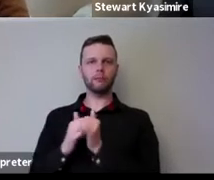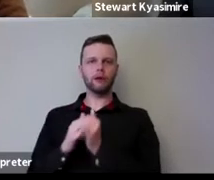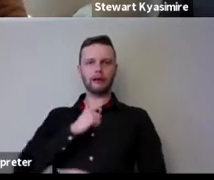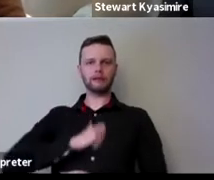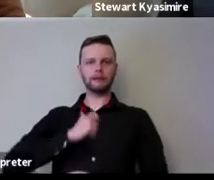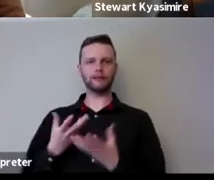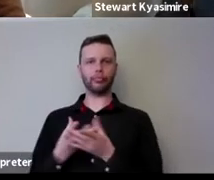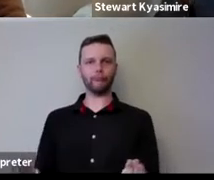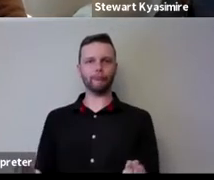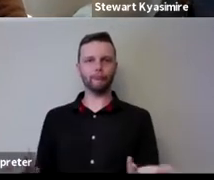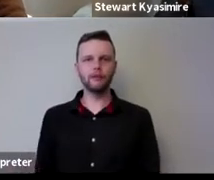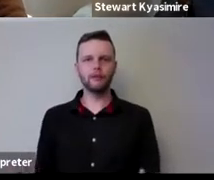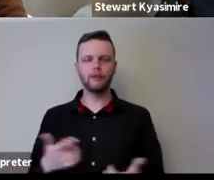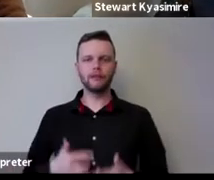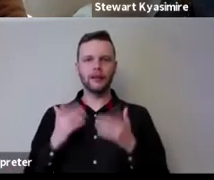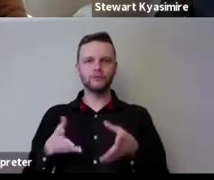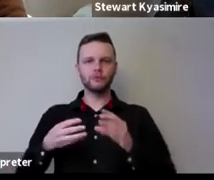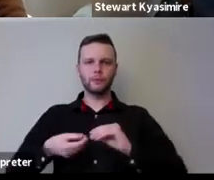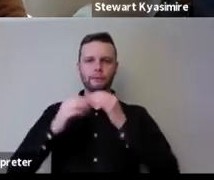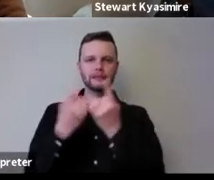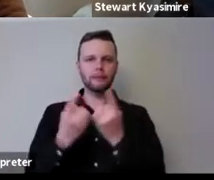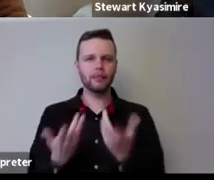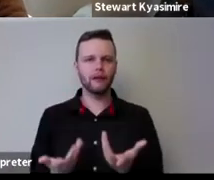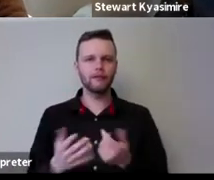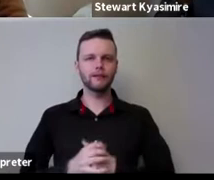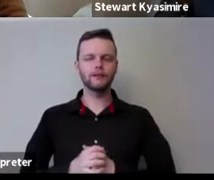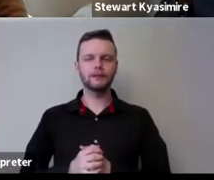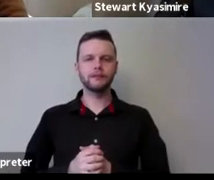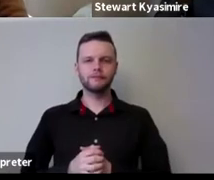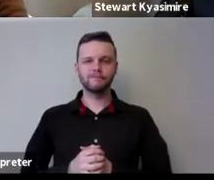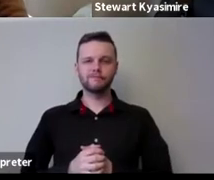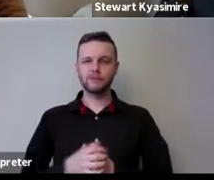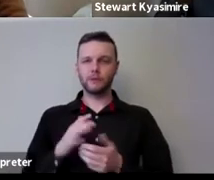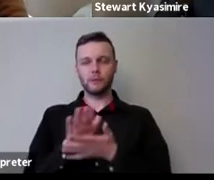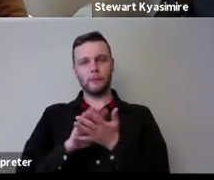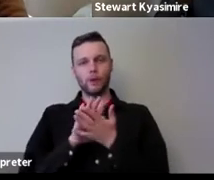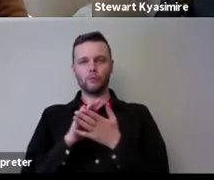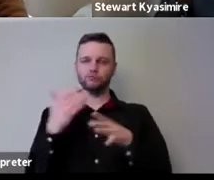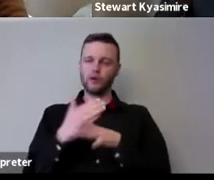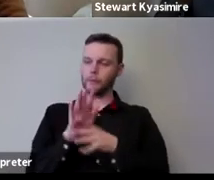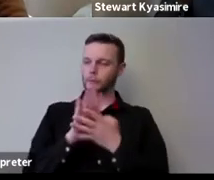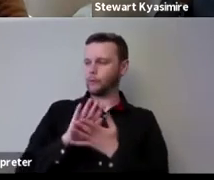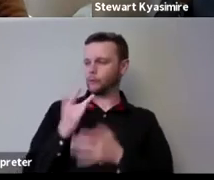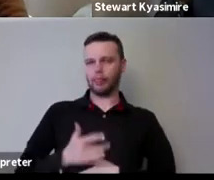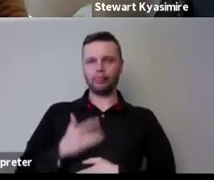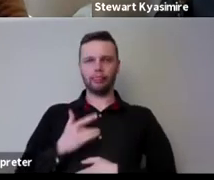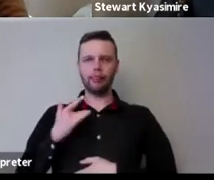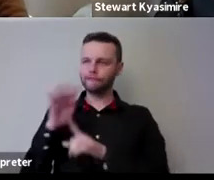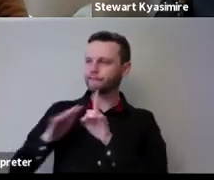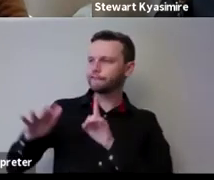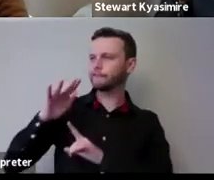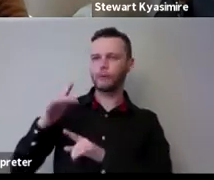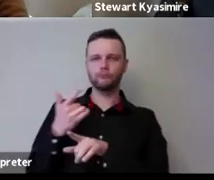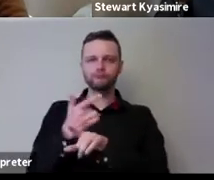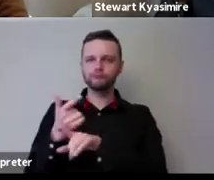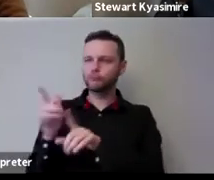if wasn't making something um and and they were they were both about where I live literally kind of documenting what was happening around me